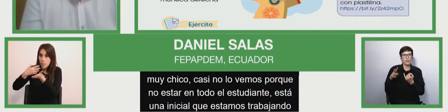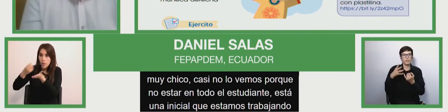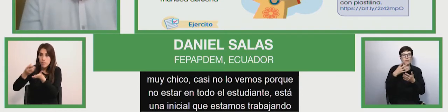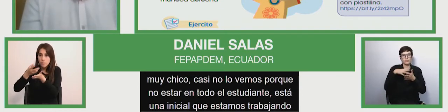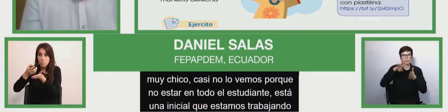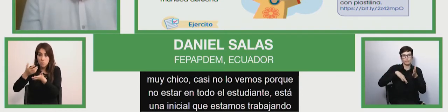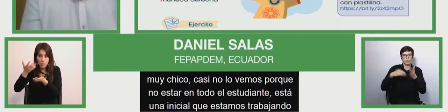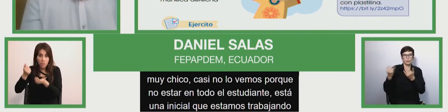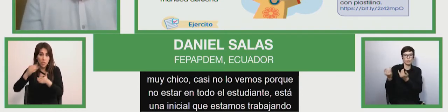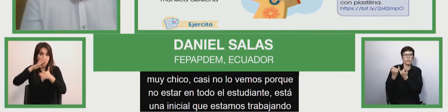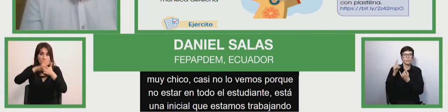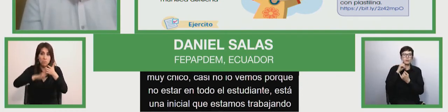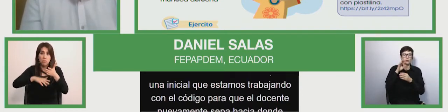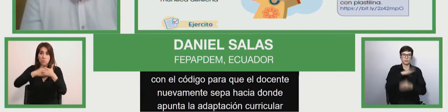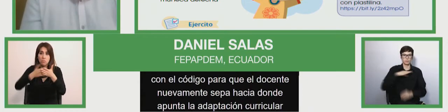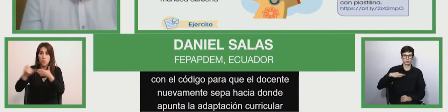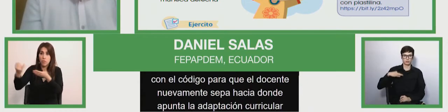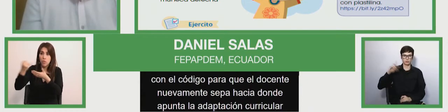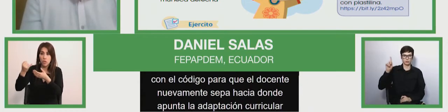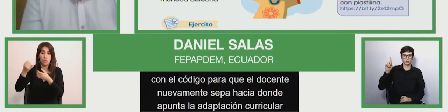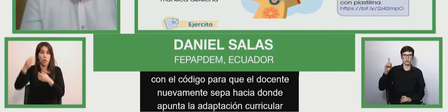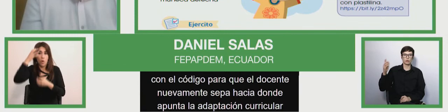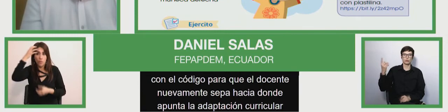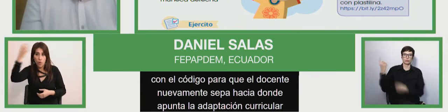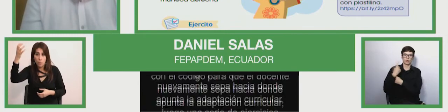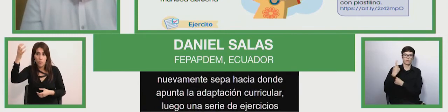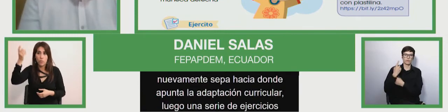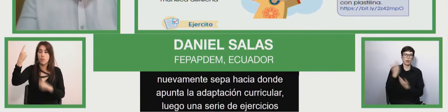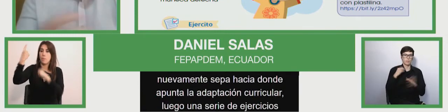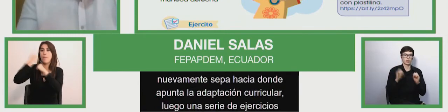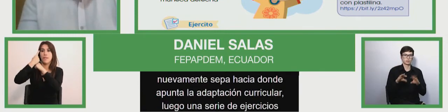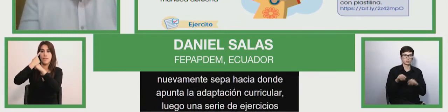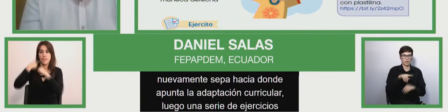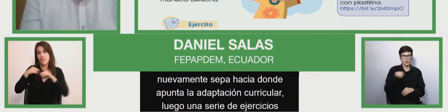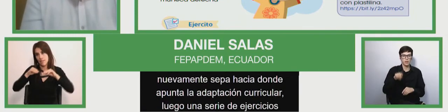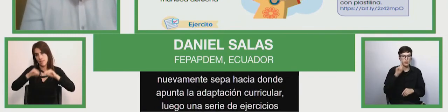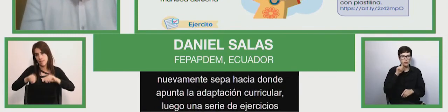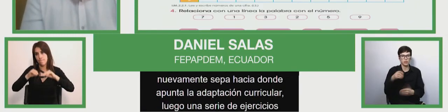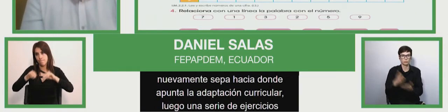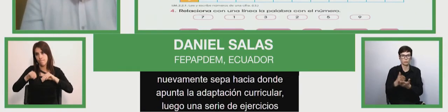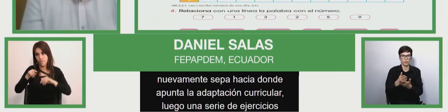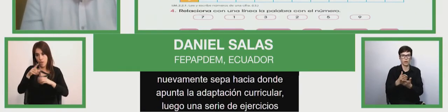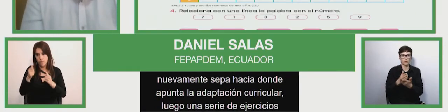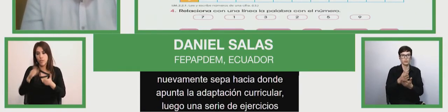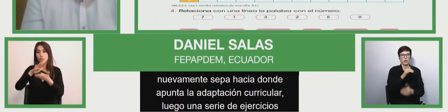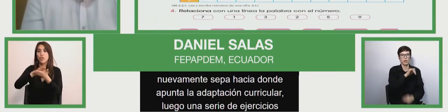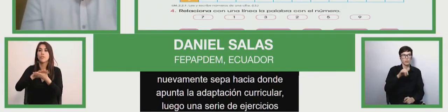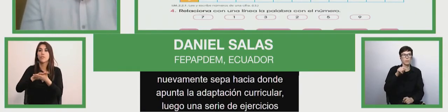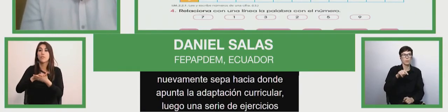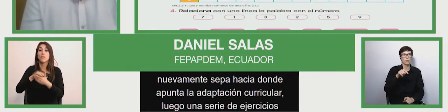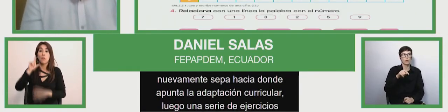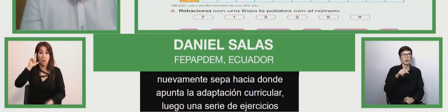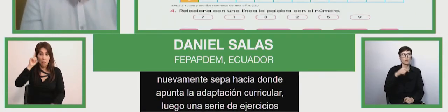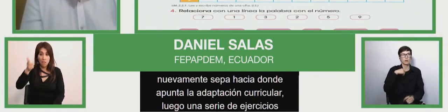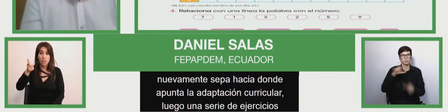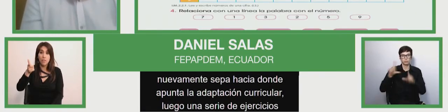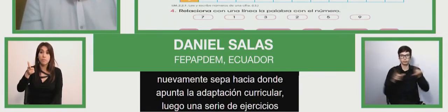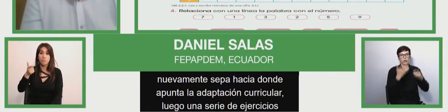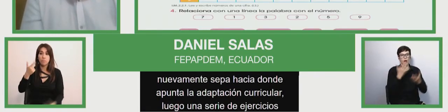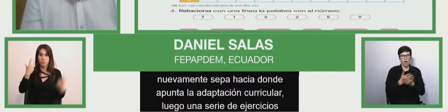exercises which can change if we go a bit further we can see adaptation